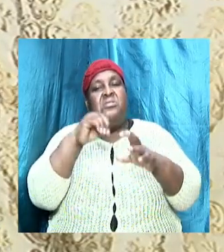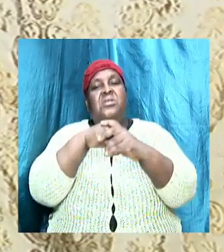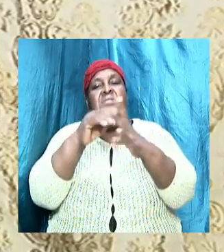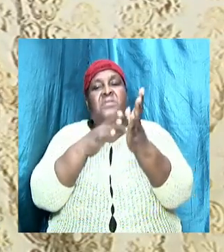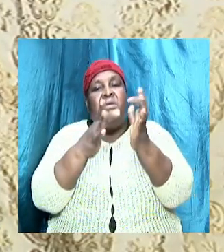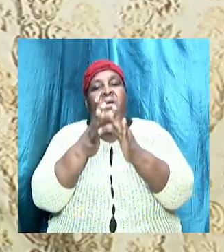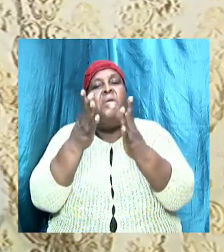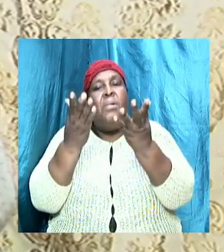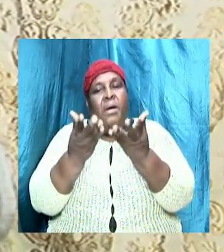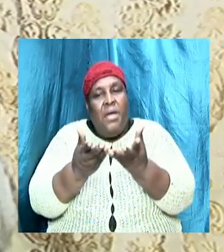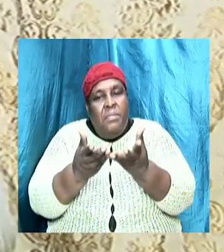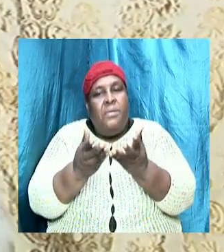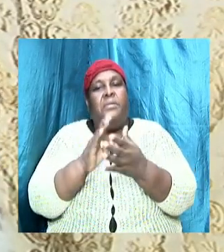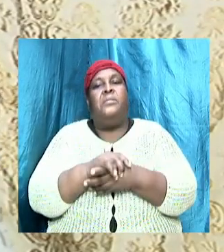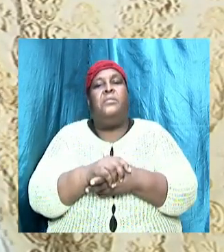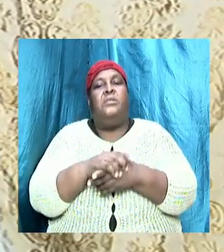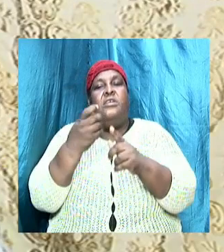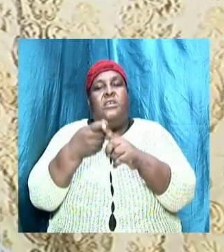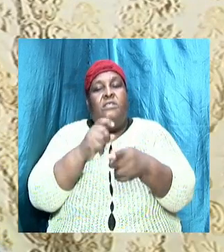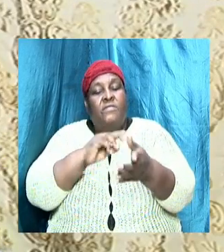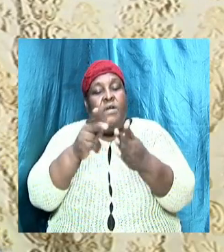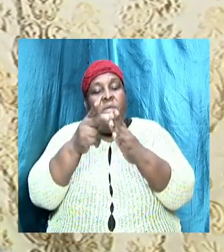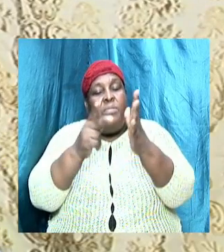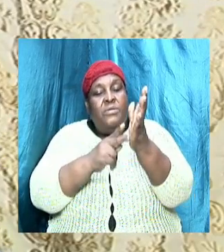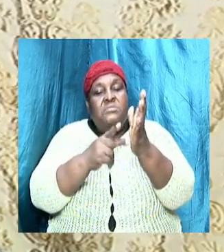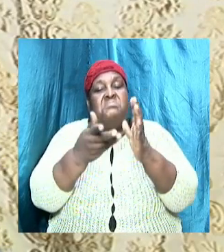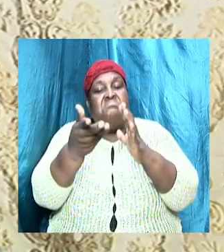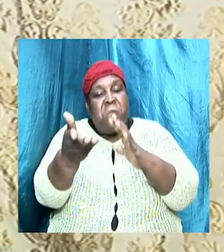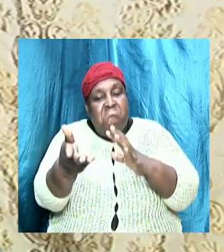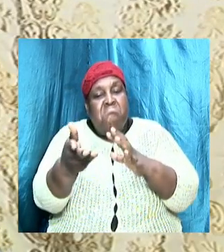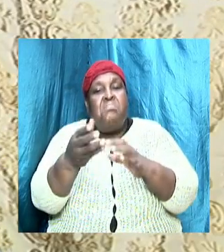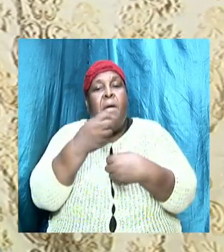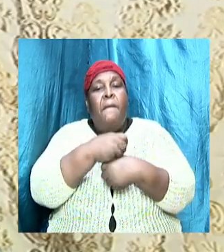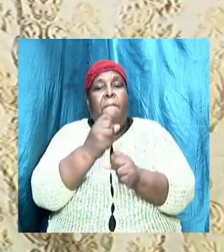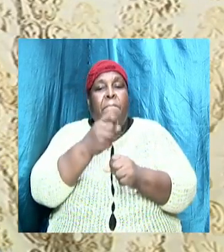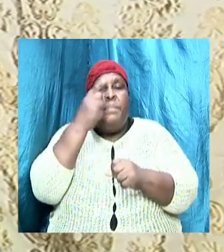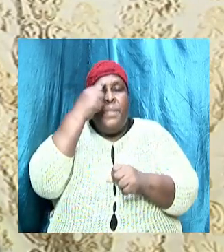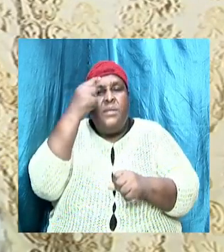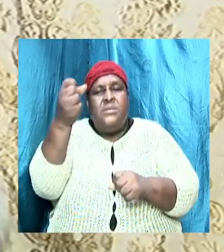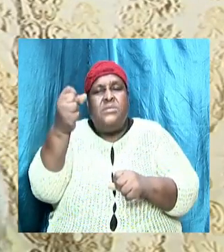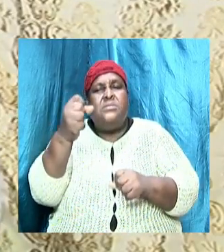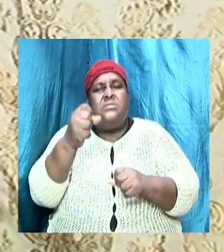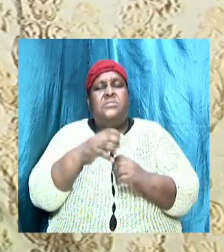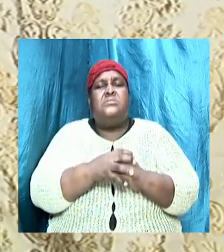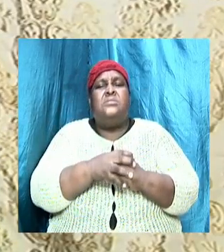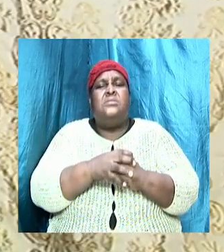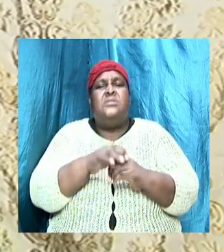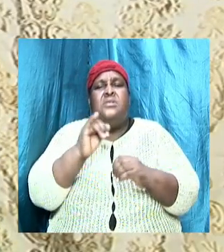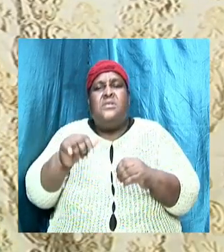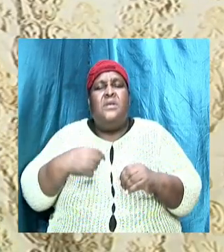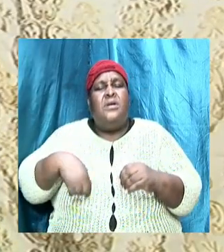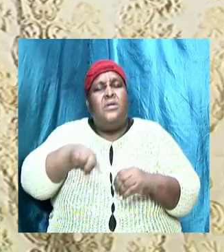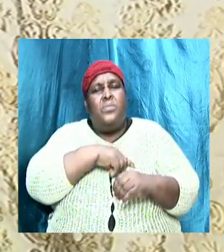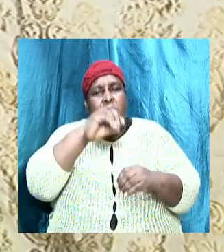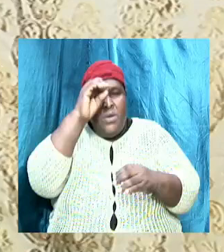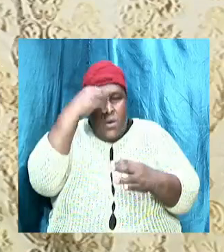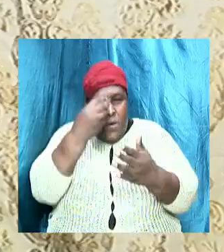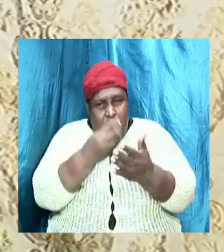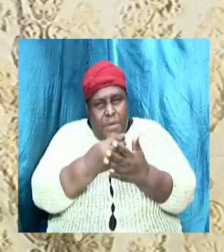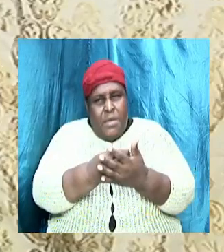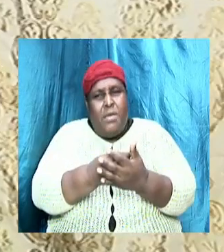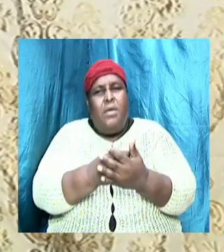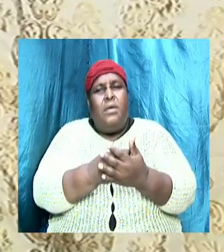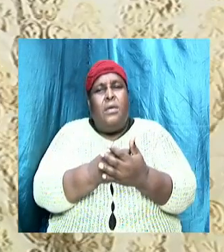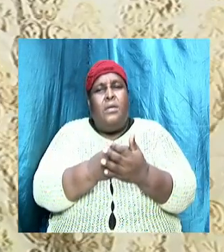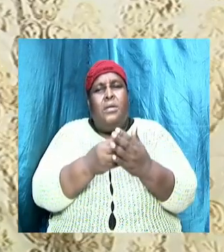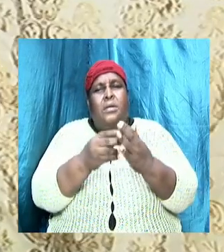to us, that from the principle is there, it makes sense, that we obey the principle. We also